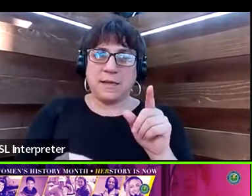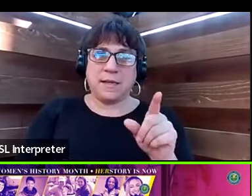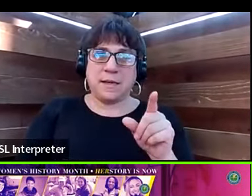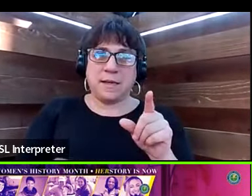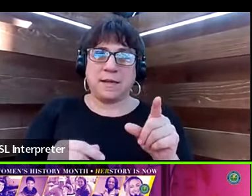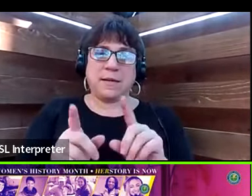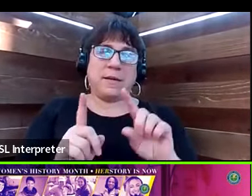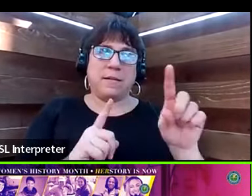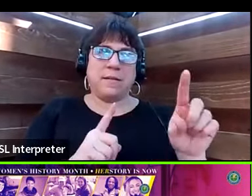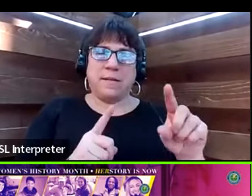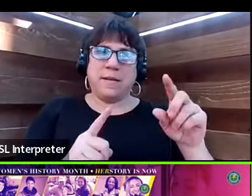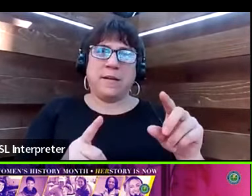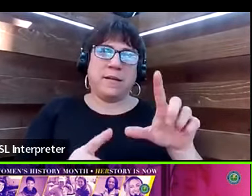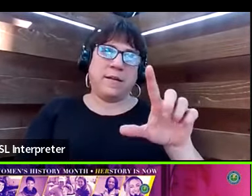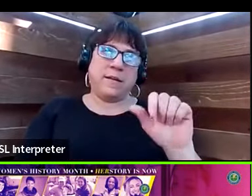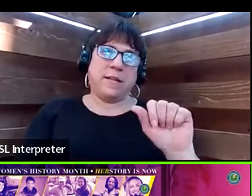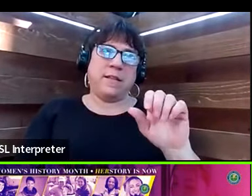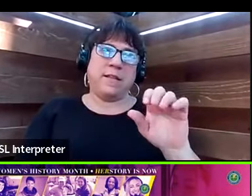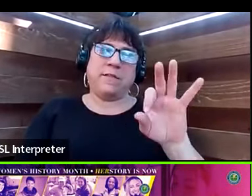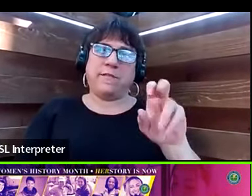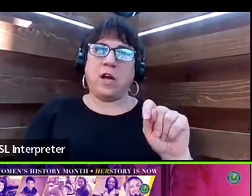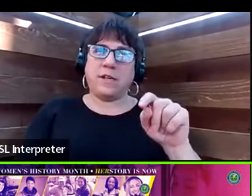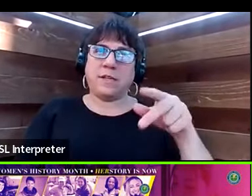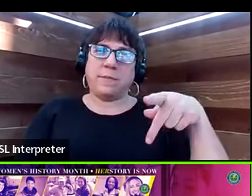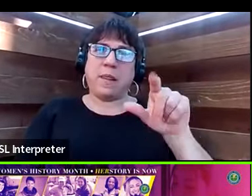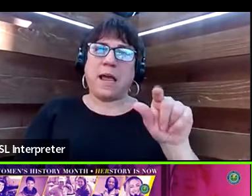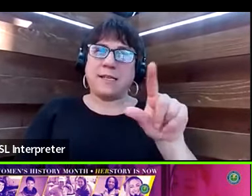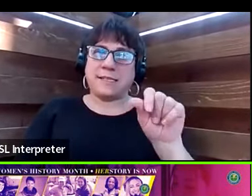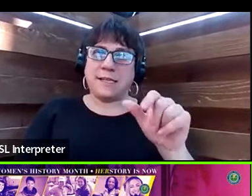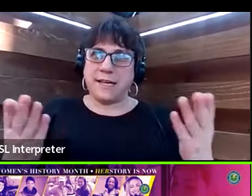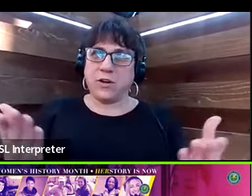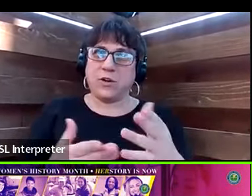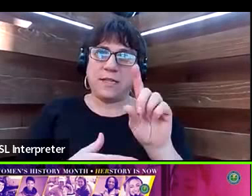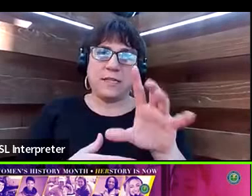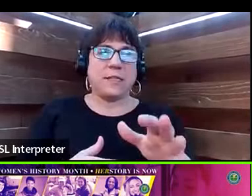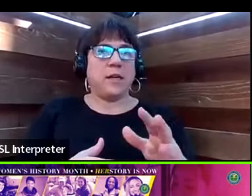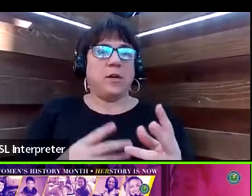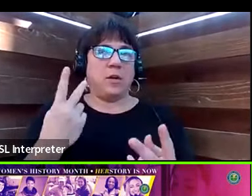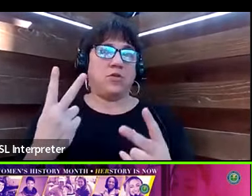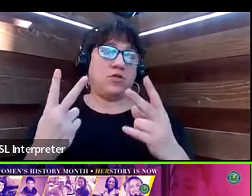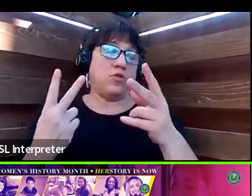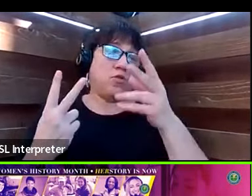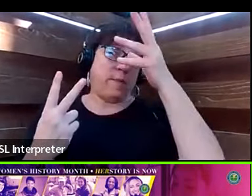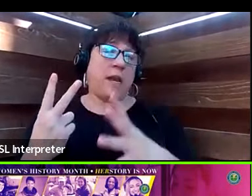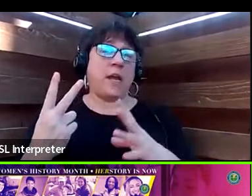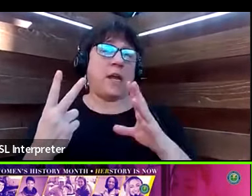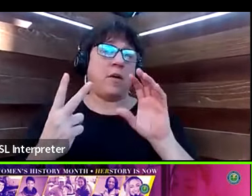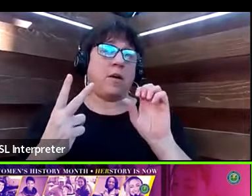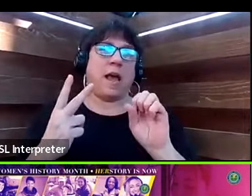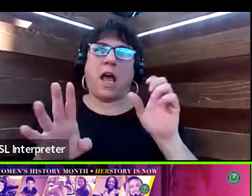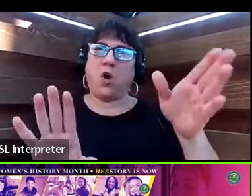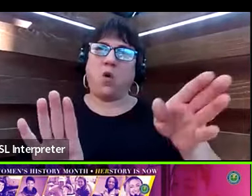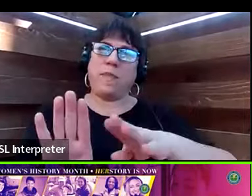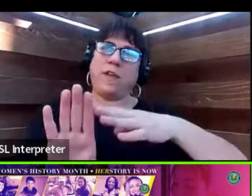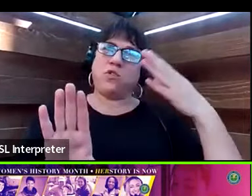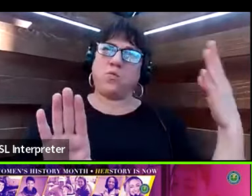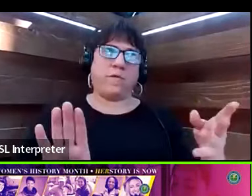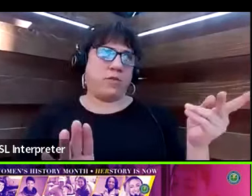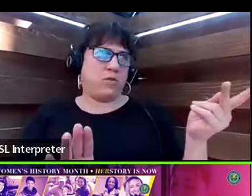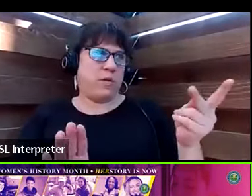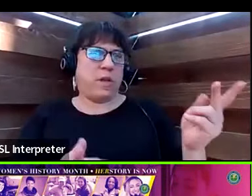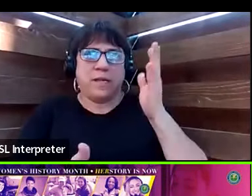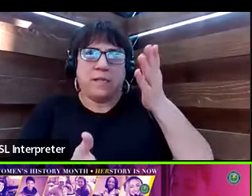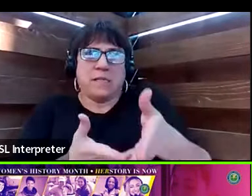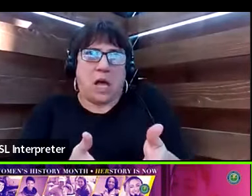nearby here in D.C., to grab some lunch. And there were two men I was walking with. And I opened the door for them, and they